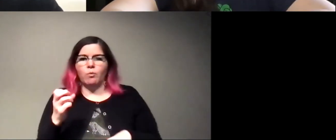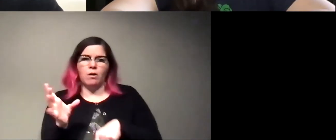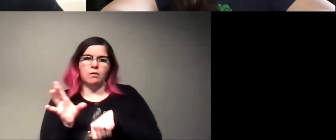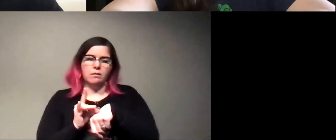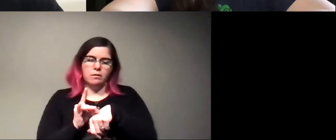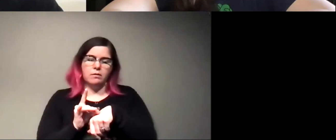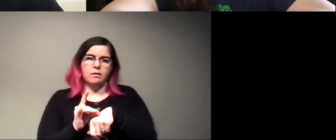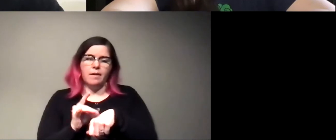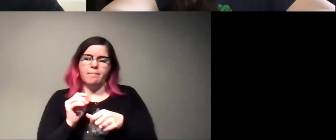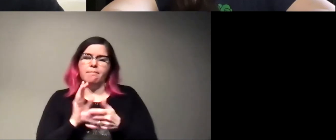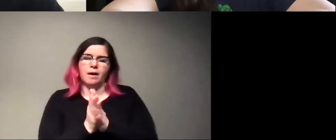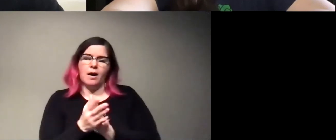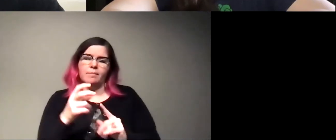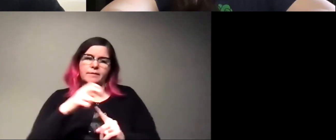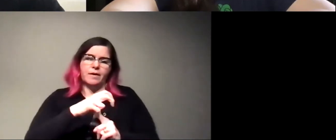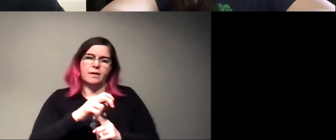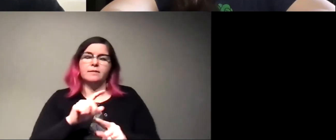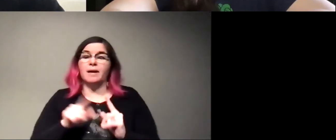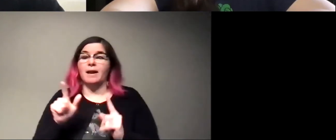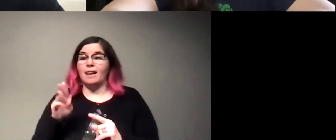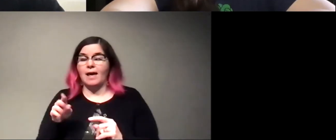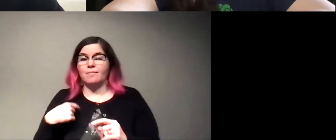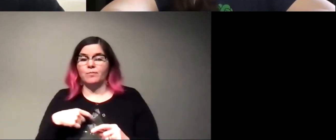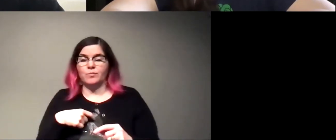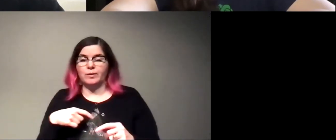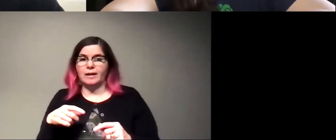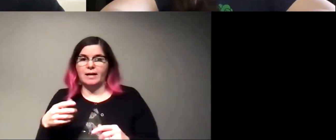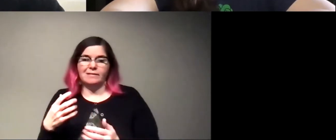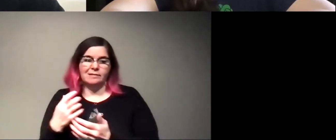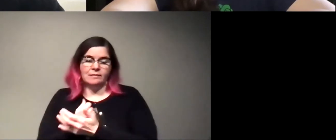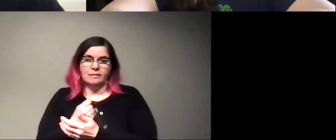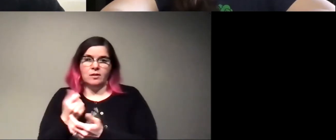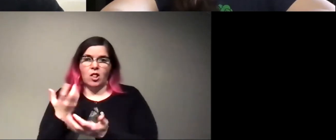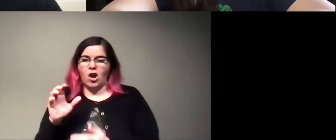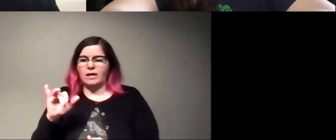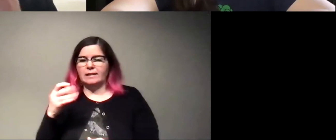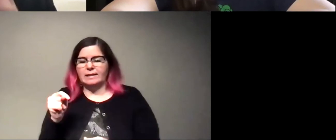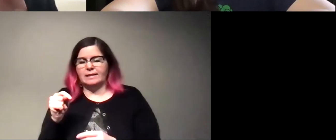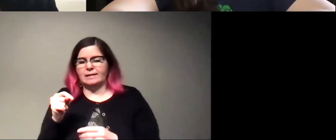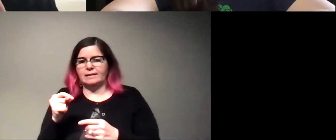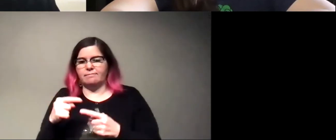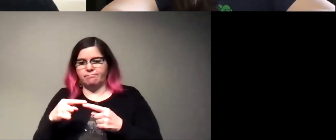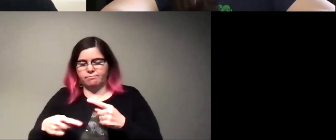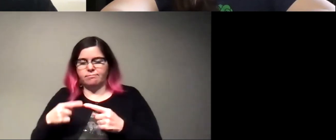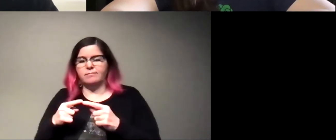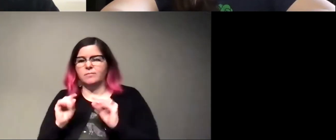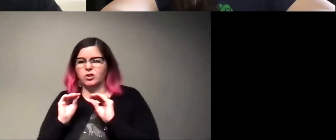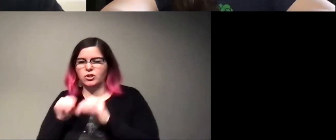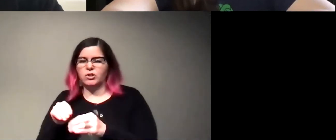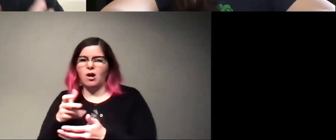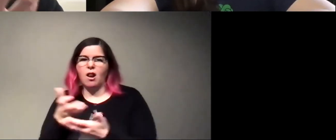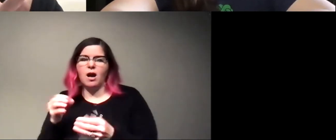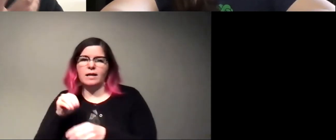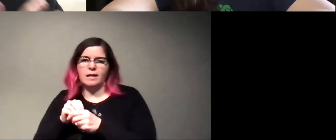that's what makes the fungus. Whereas in lab, we kind of take it while it's already in that, that yeast phase. And when we put a bunch of it in the ant, so,